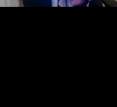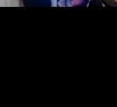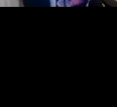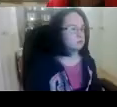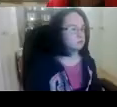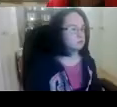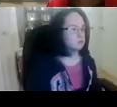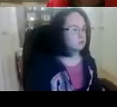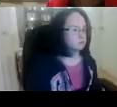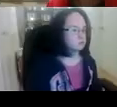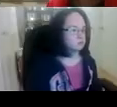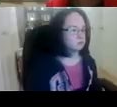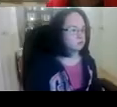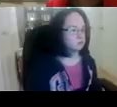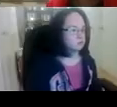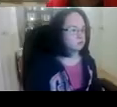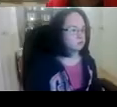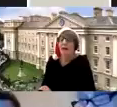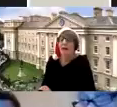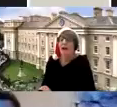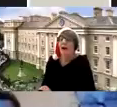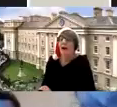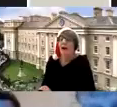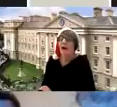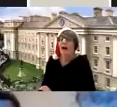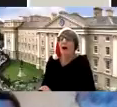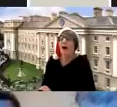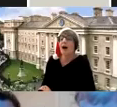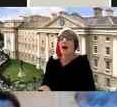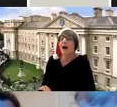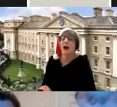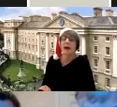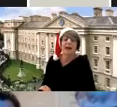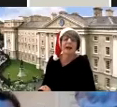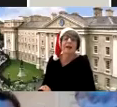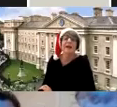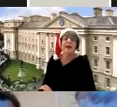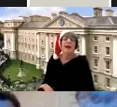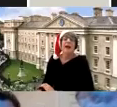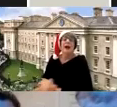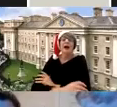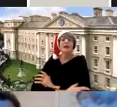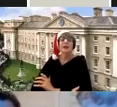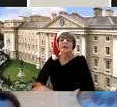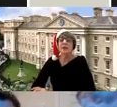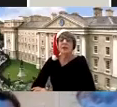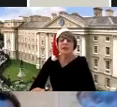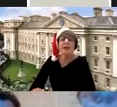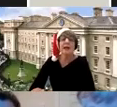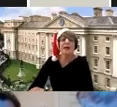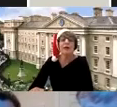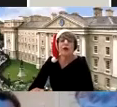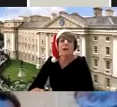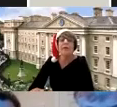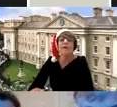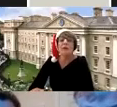carol services that many would have been online online and this is a little